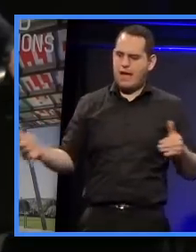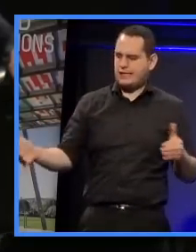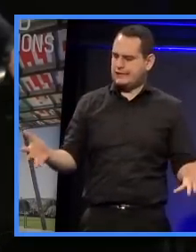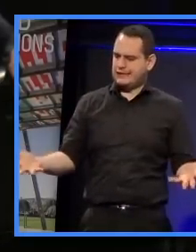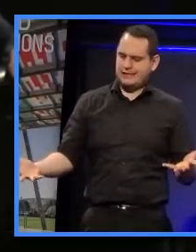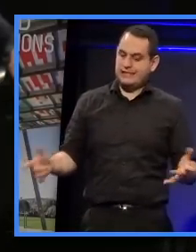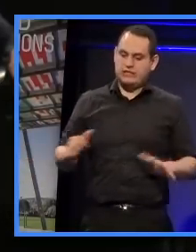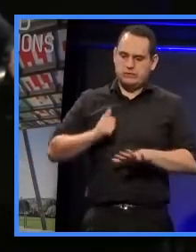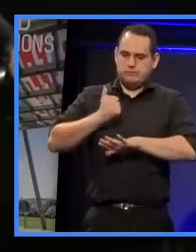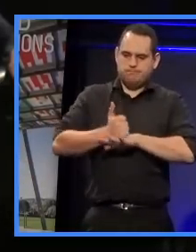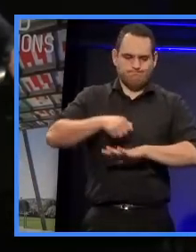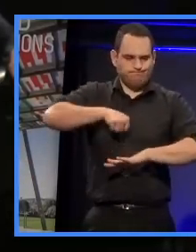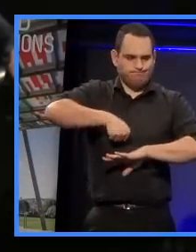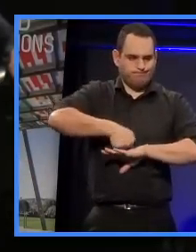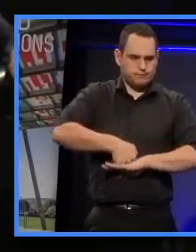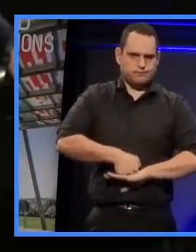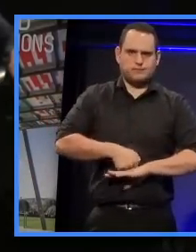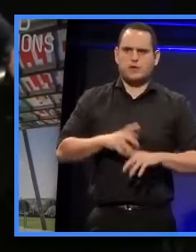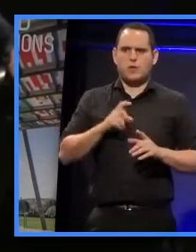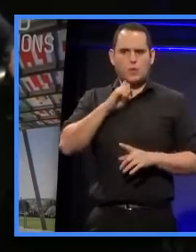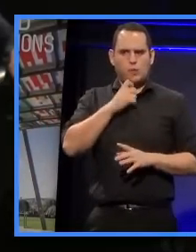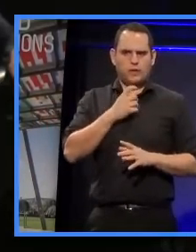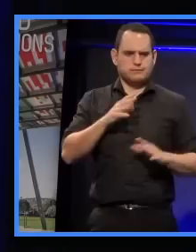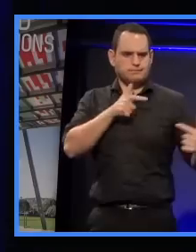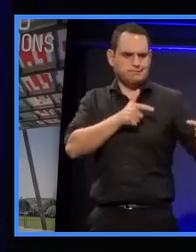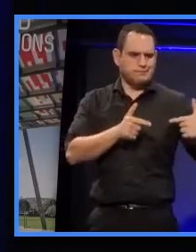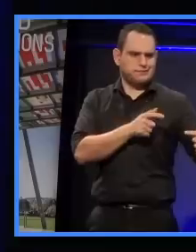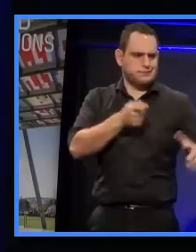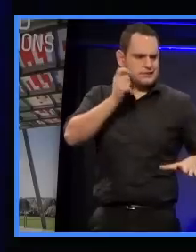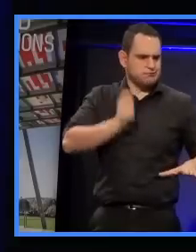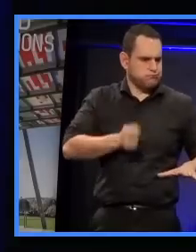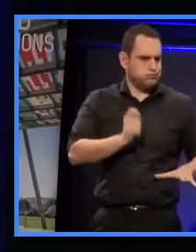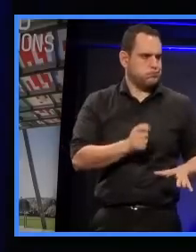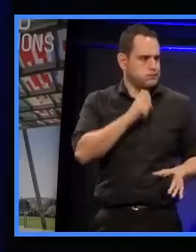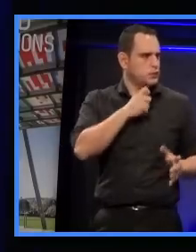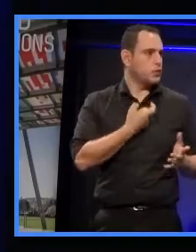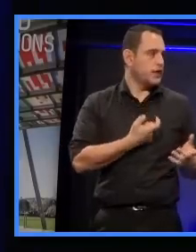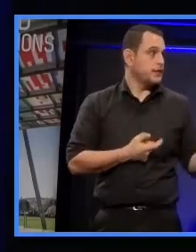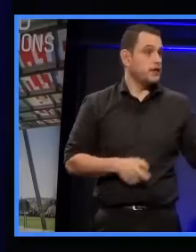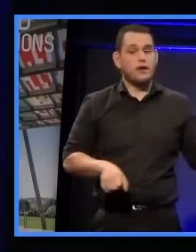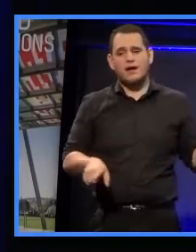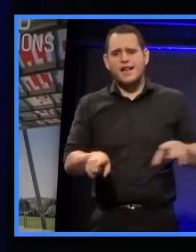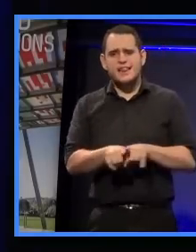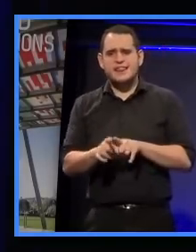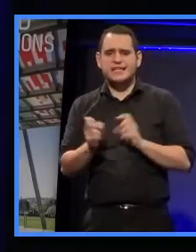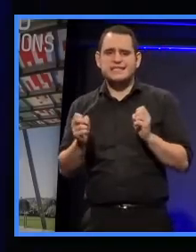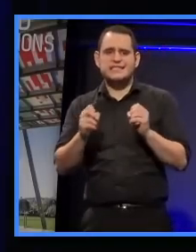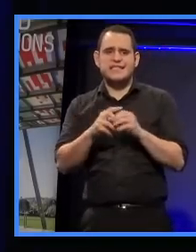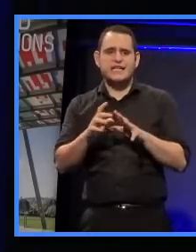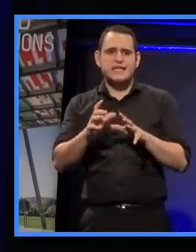stand at the moment. Gosh, it sounds like the Sydney Opera House, doesn't it? You can see sort of parallels.